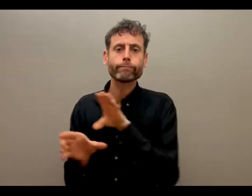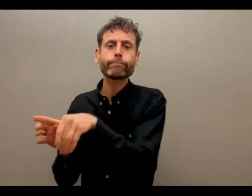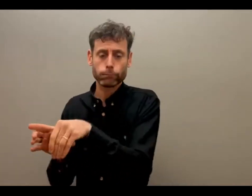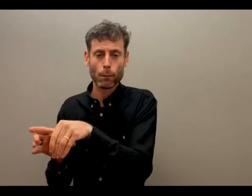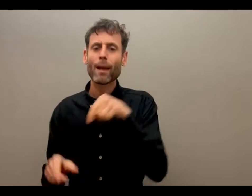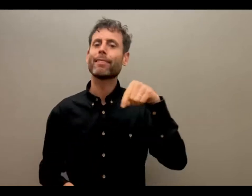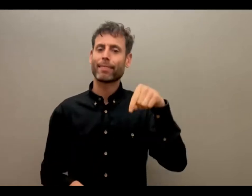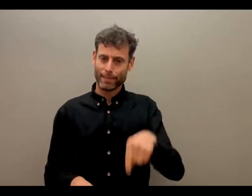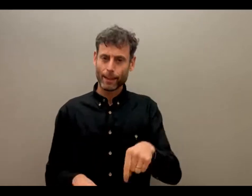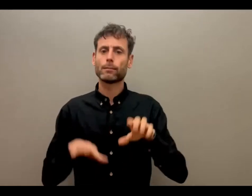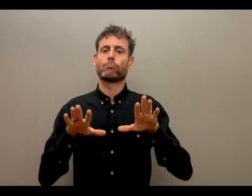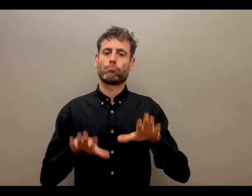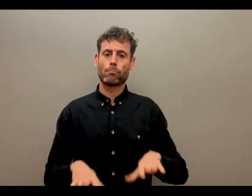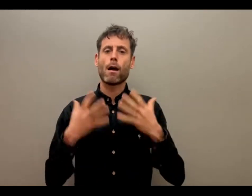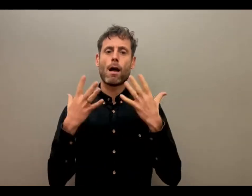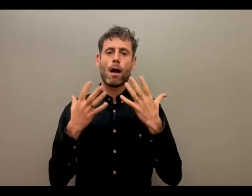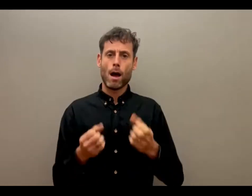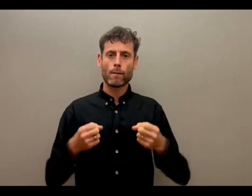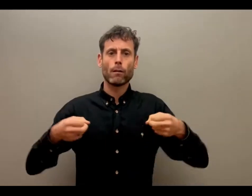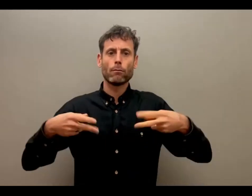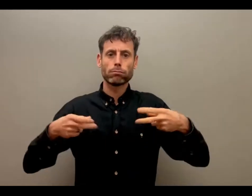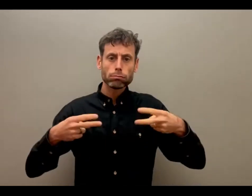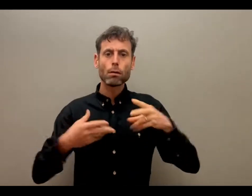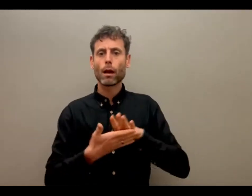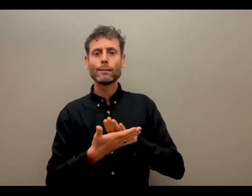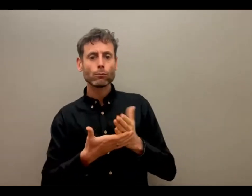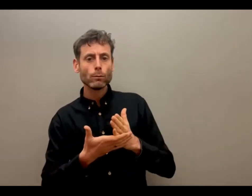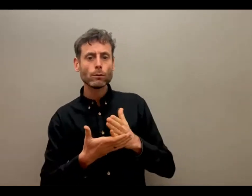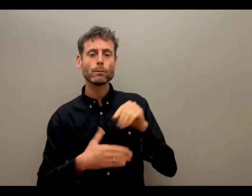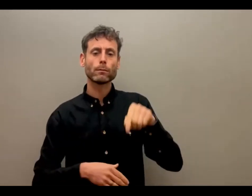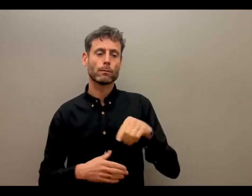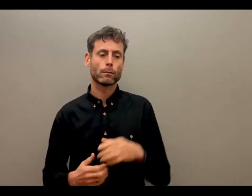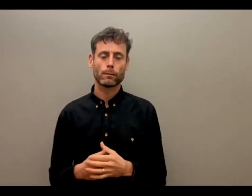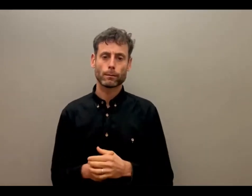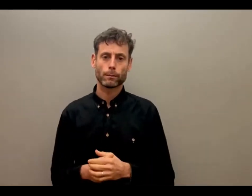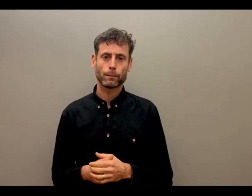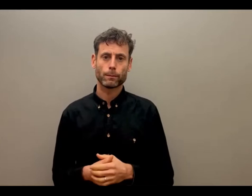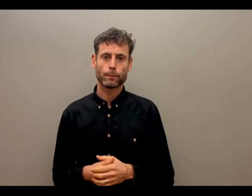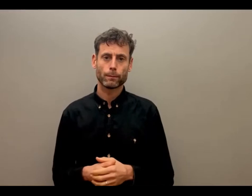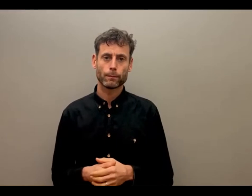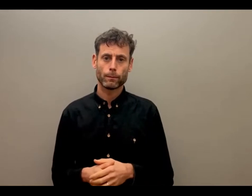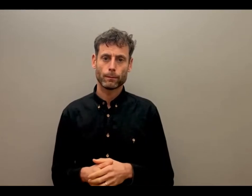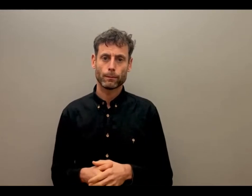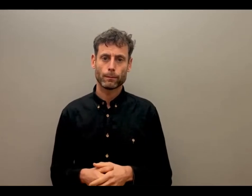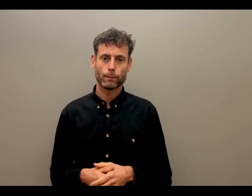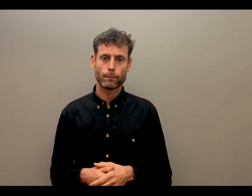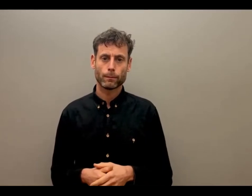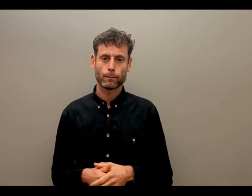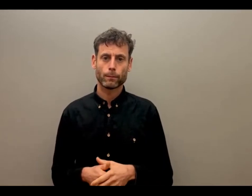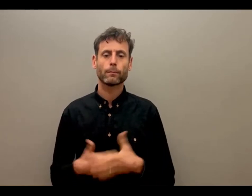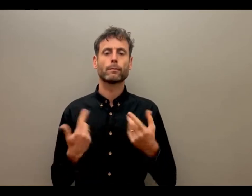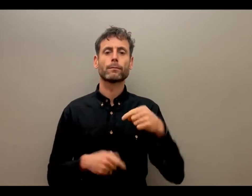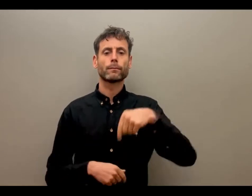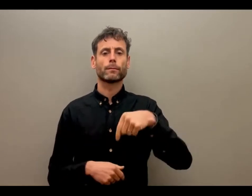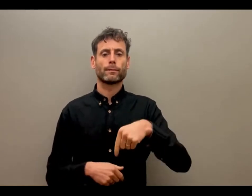of captioning and international sign language interpretation remain in this session here. And this session here will